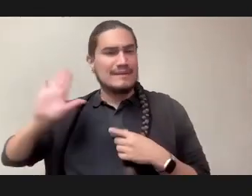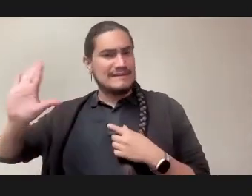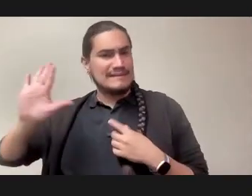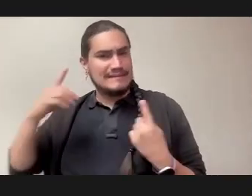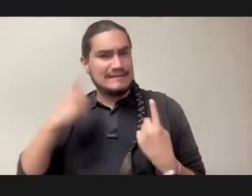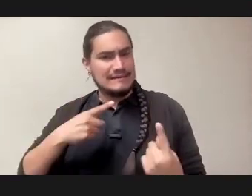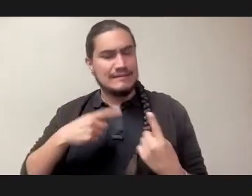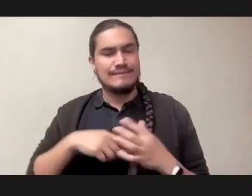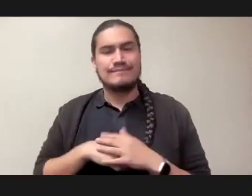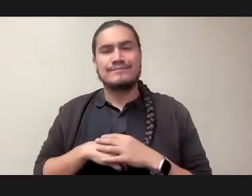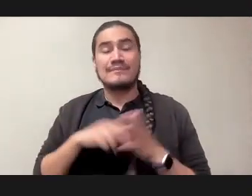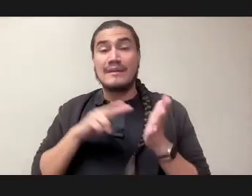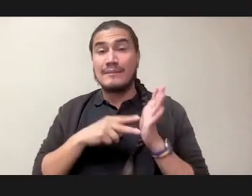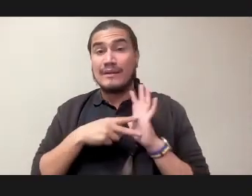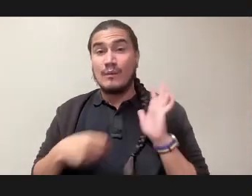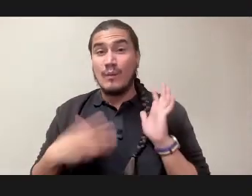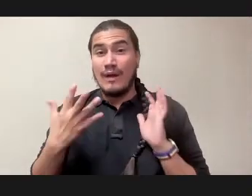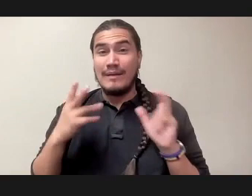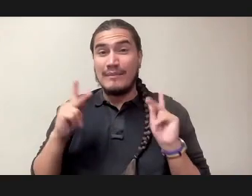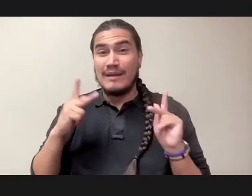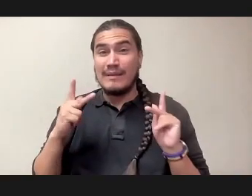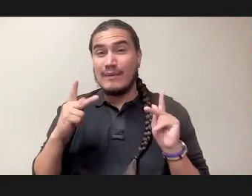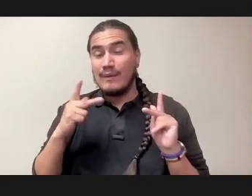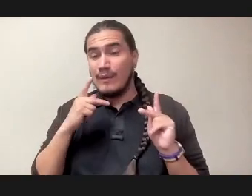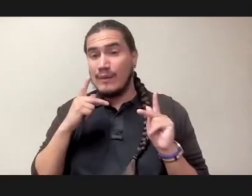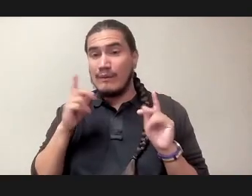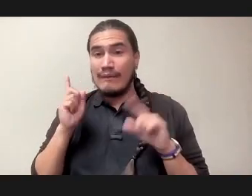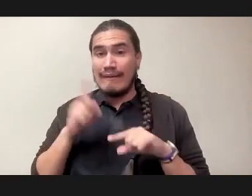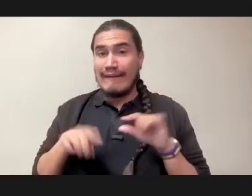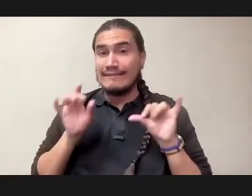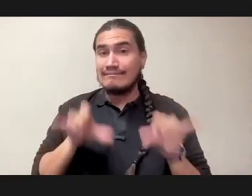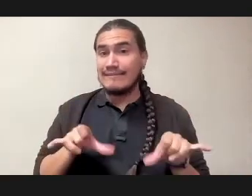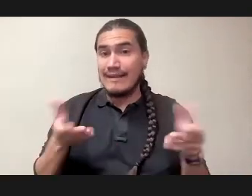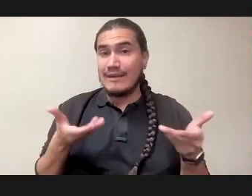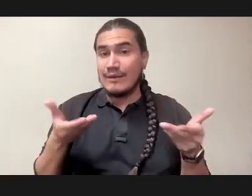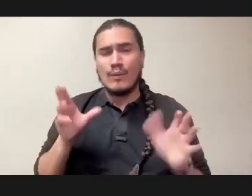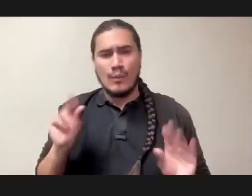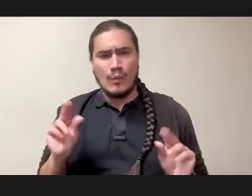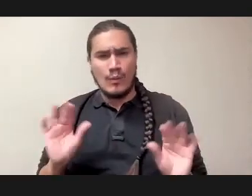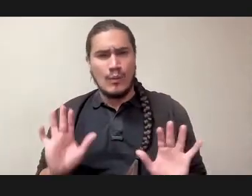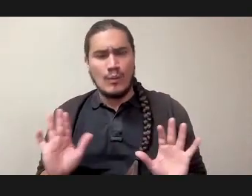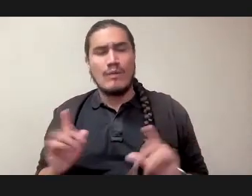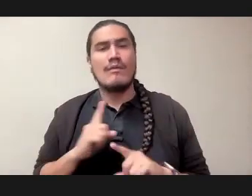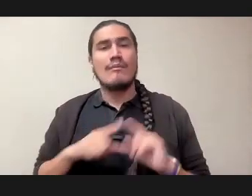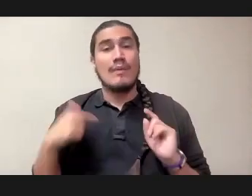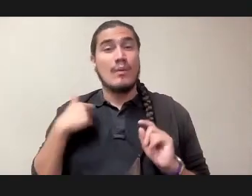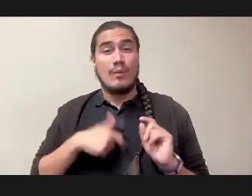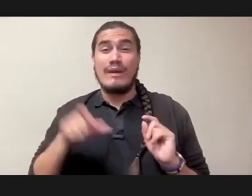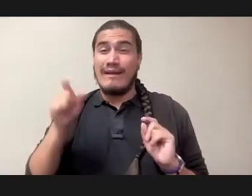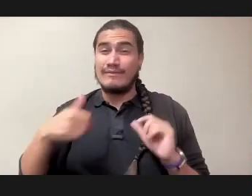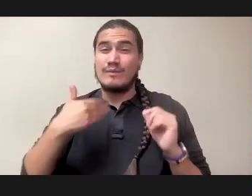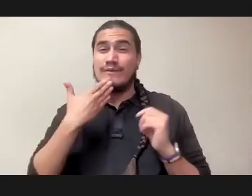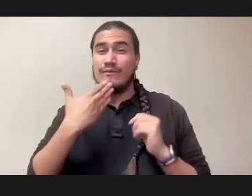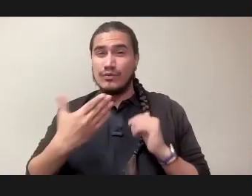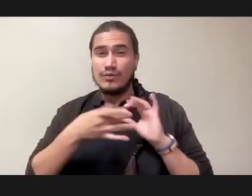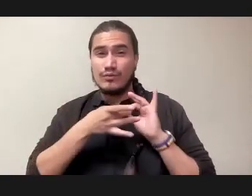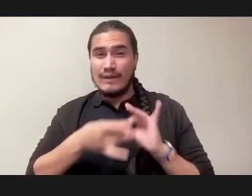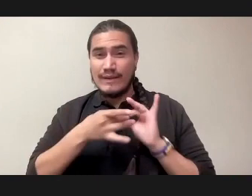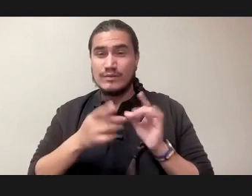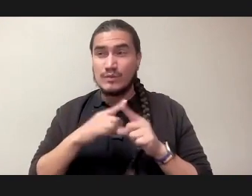people don't belong here, right? But he was like, we have to be in good relations with these people.